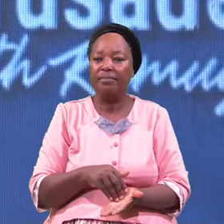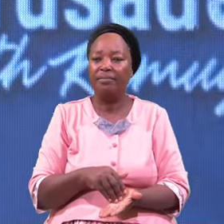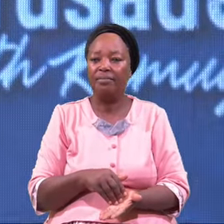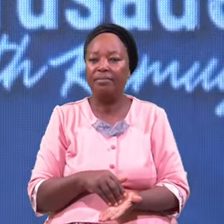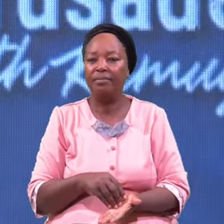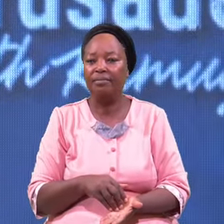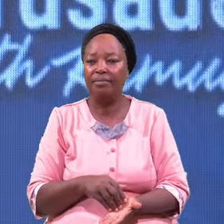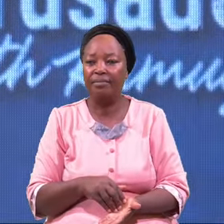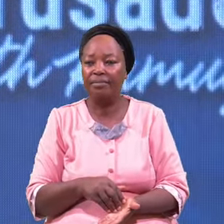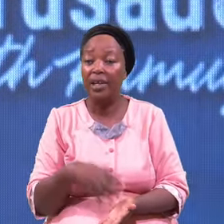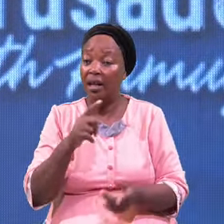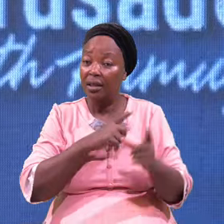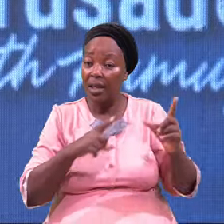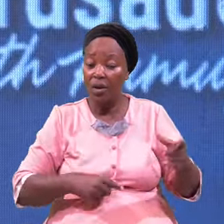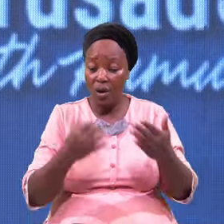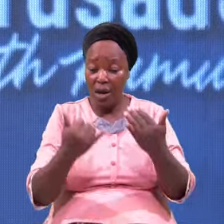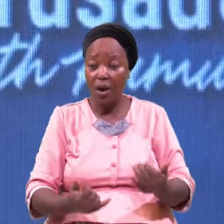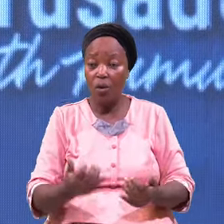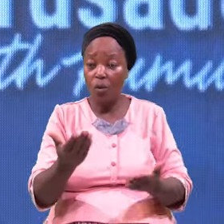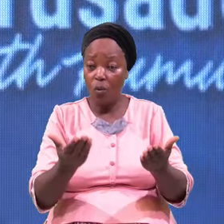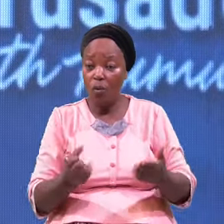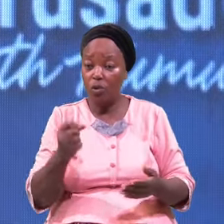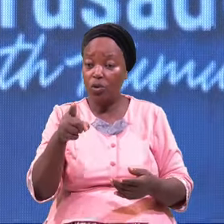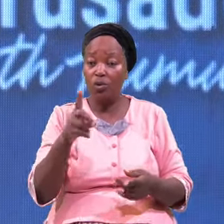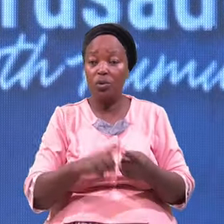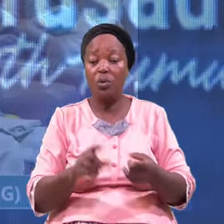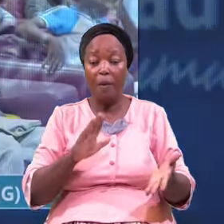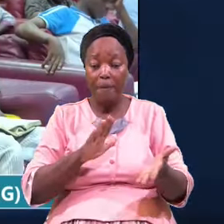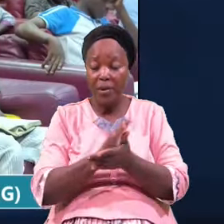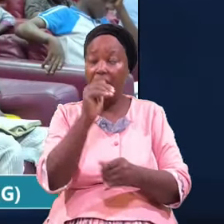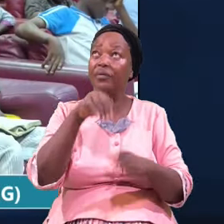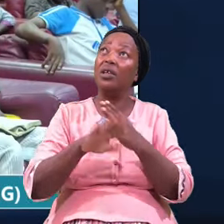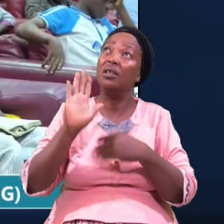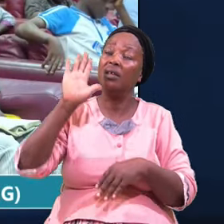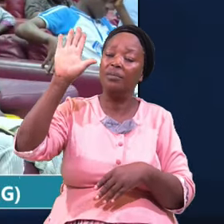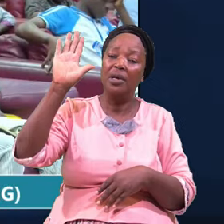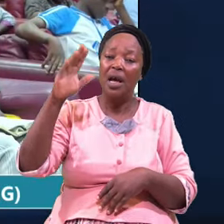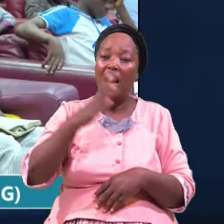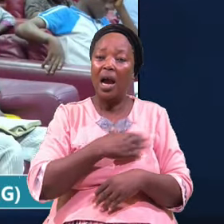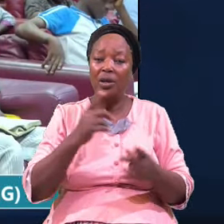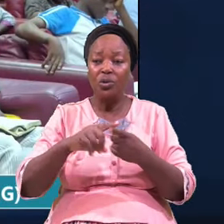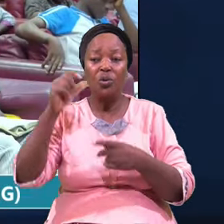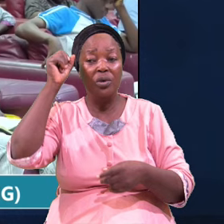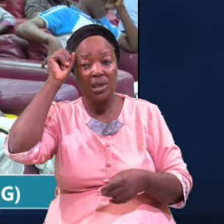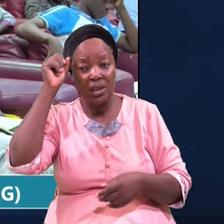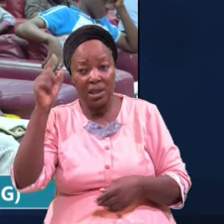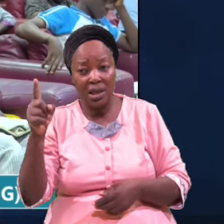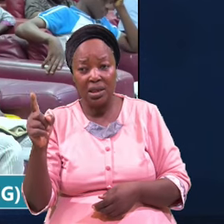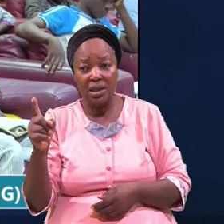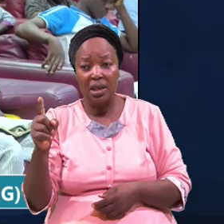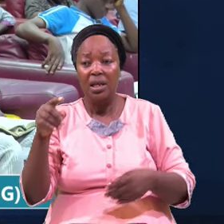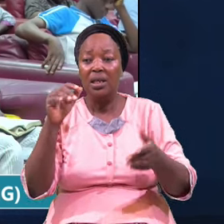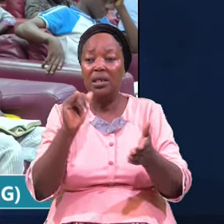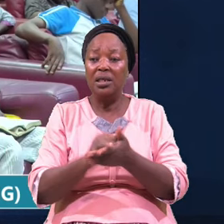The Lord Now Wants You To Believe In Him And To Understand That The